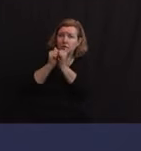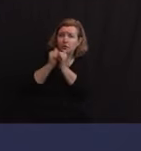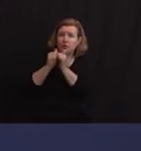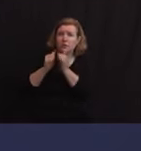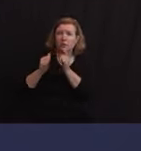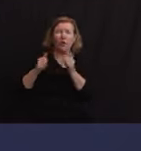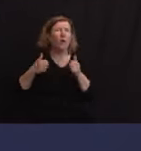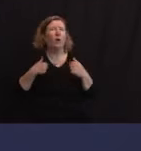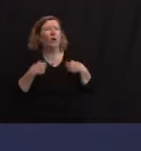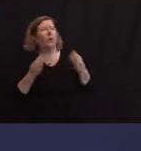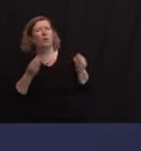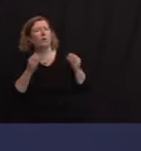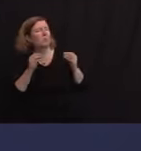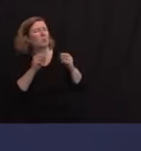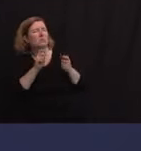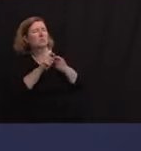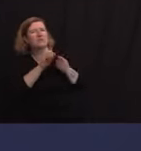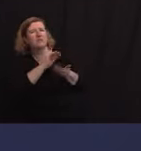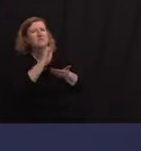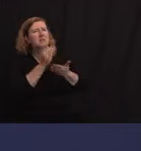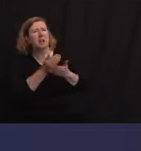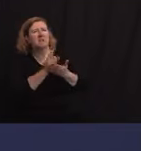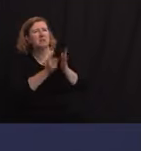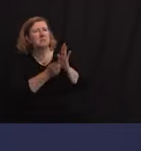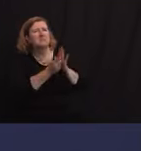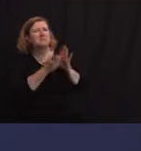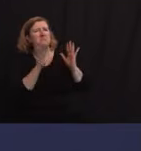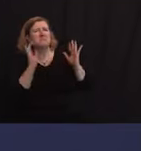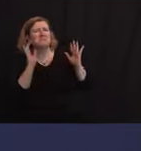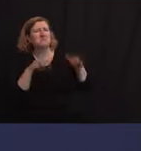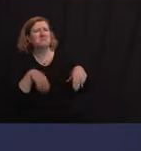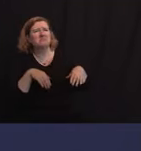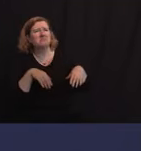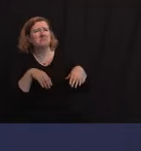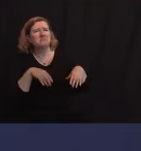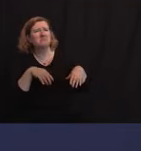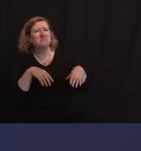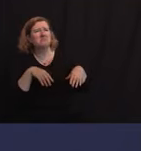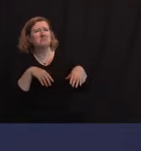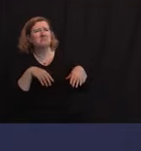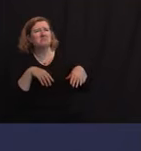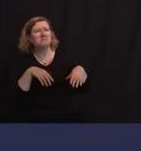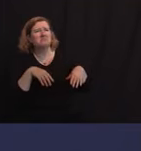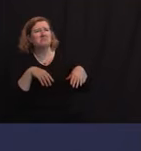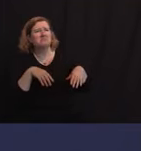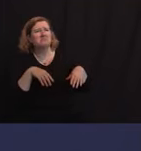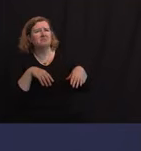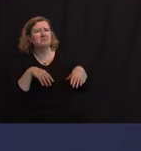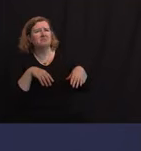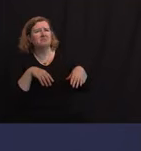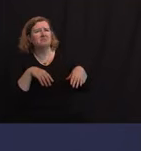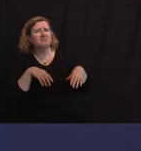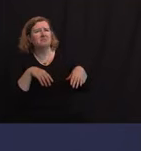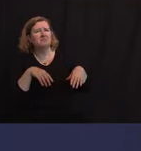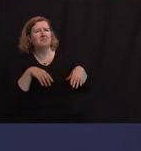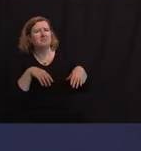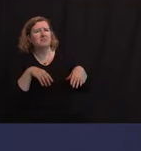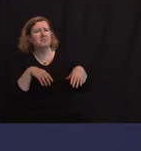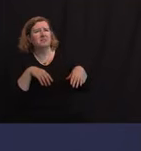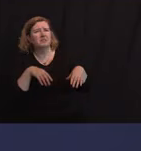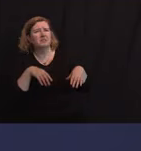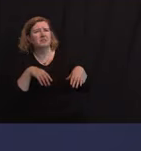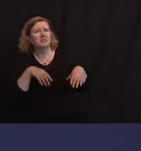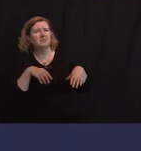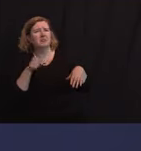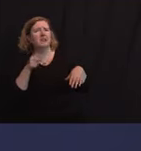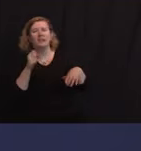Aswin. This is Aswin's last week, by the way, with us. This is a, will you be with us on Wednesday? You will. No,